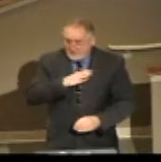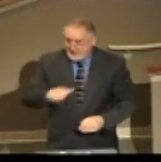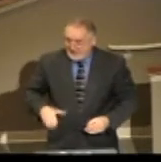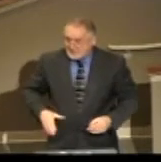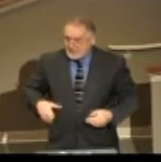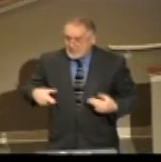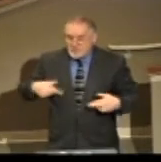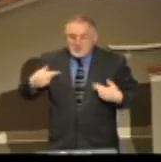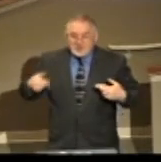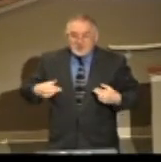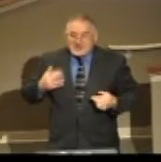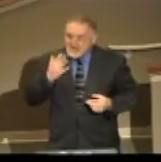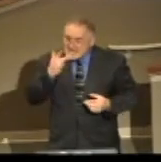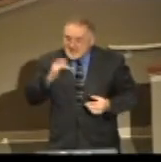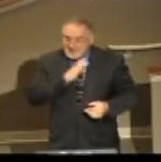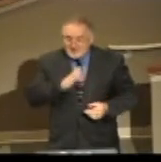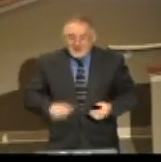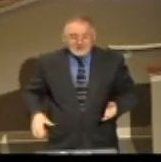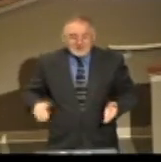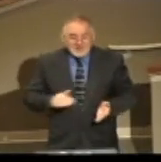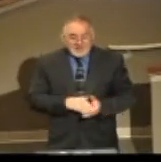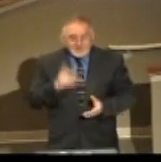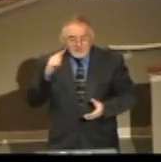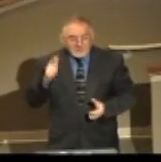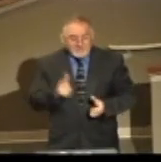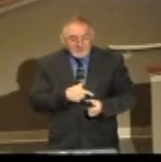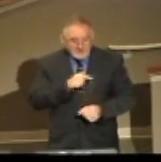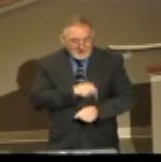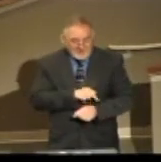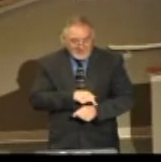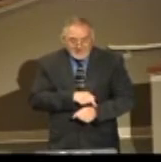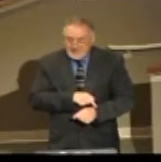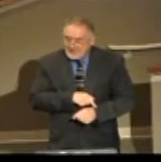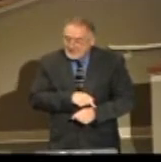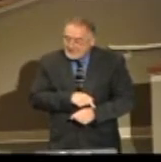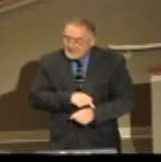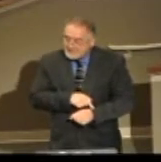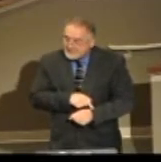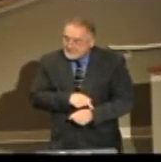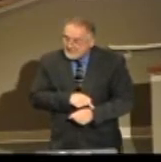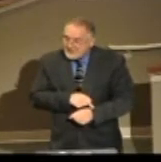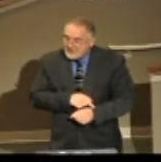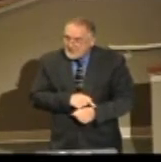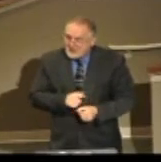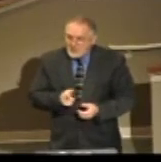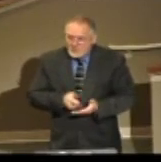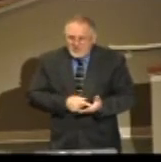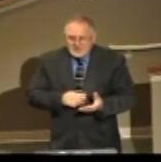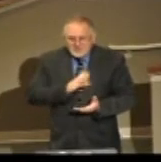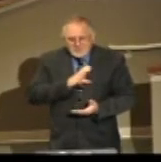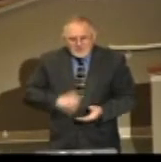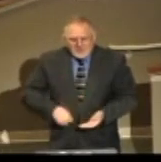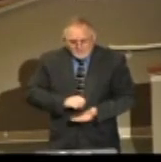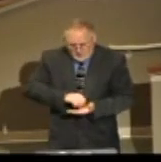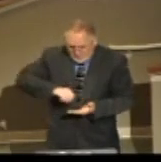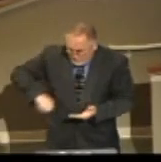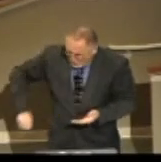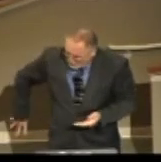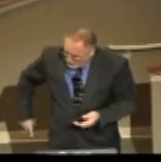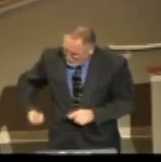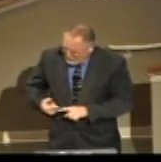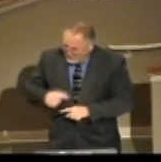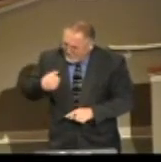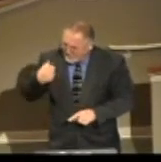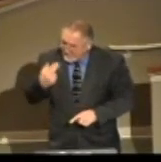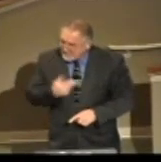Rejoice this morning. Taste again this morning what Christ has removed you from, what he removed from us. Can I tell you, it won't probably